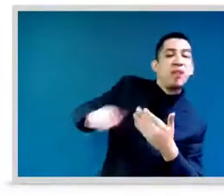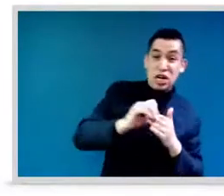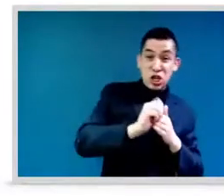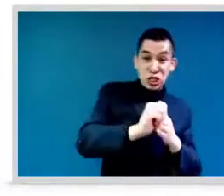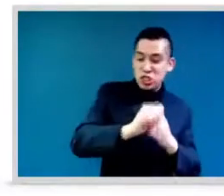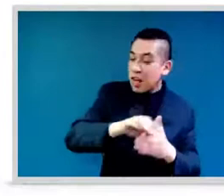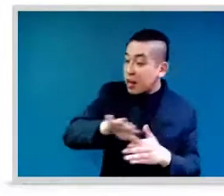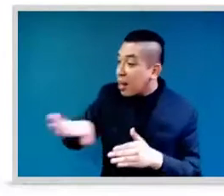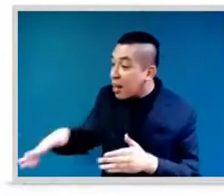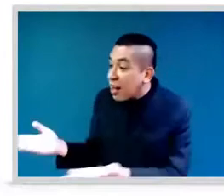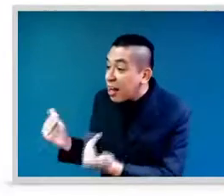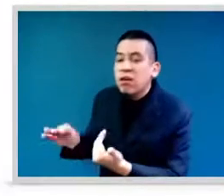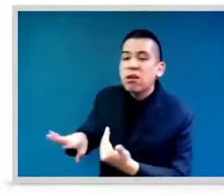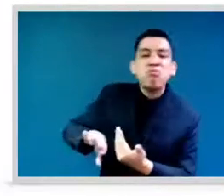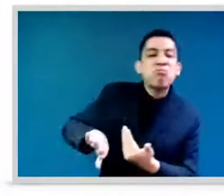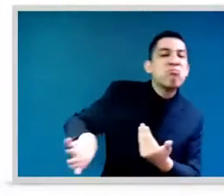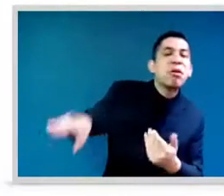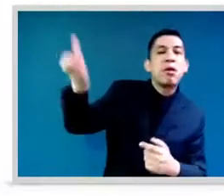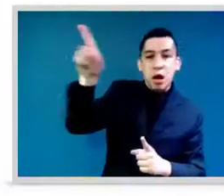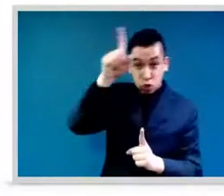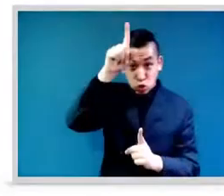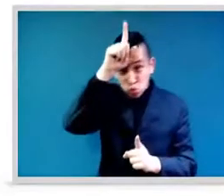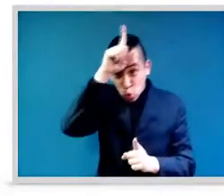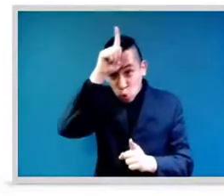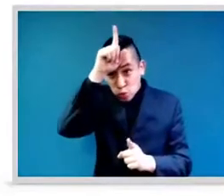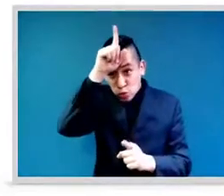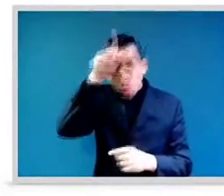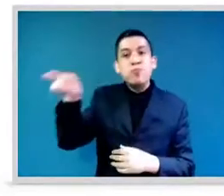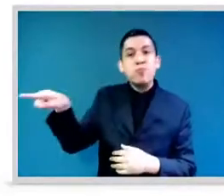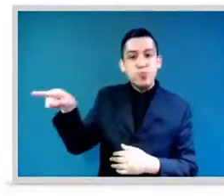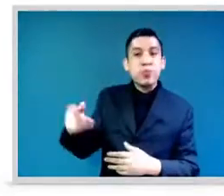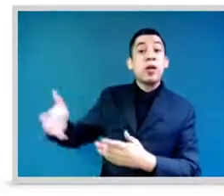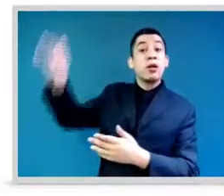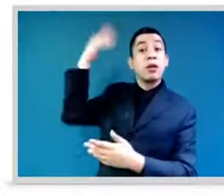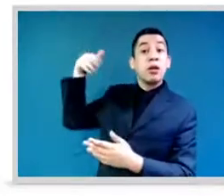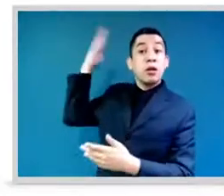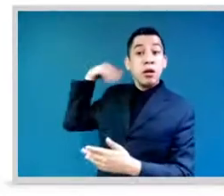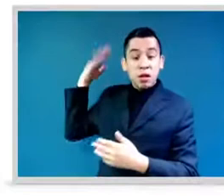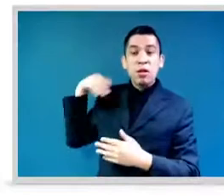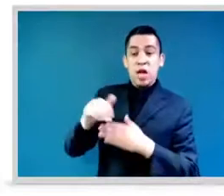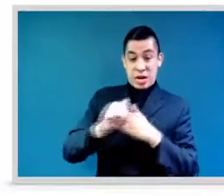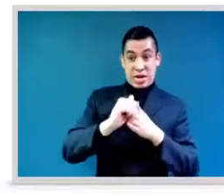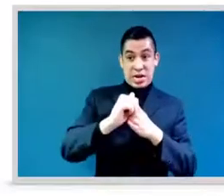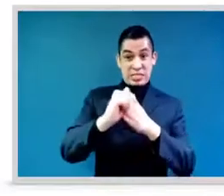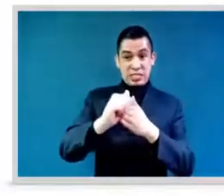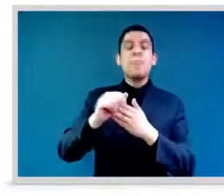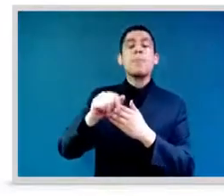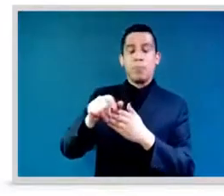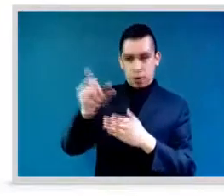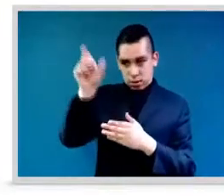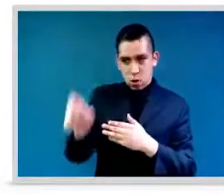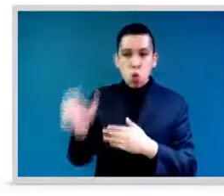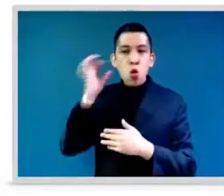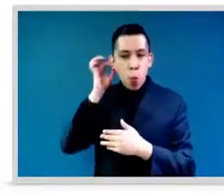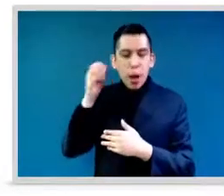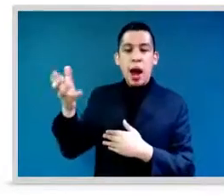time. I mean, the proportion of people in Germany surveyed who say they're comfortable with having a woman